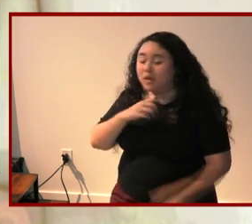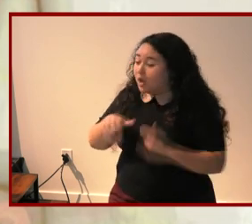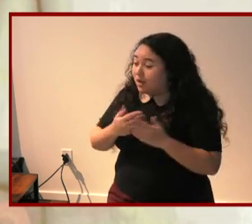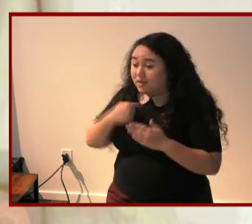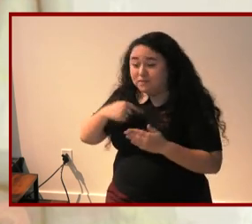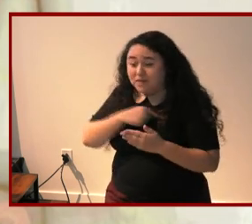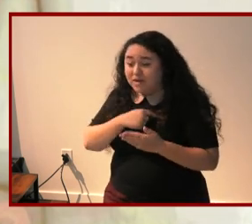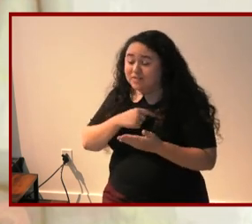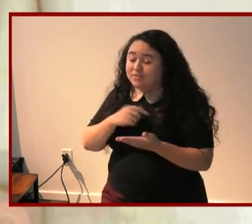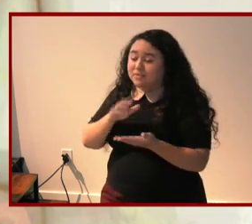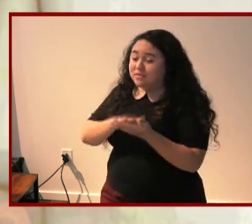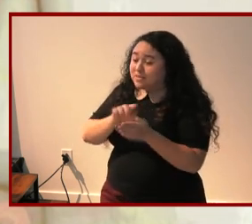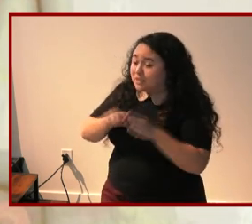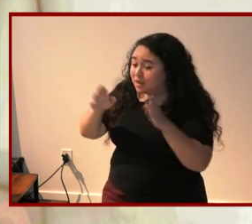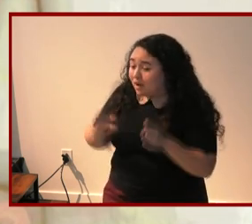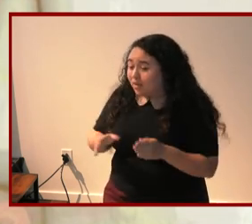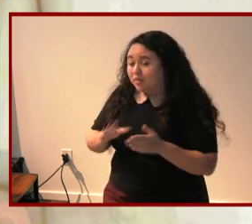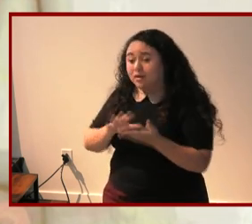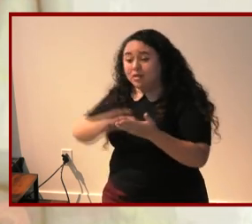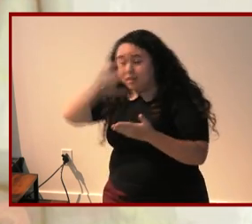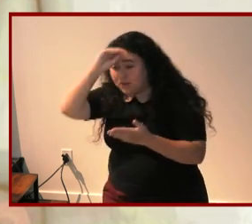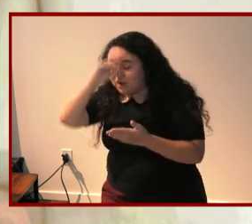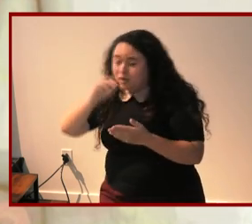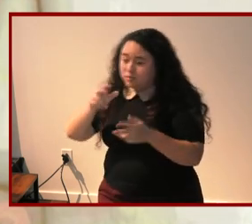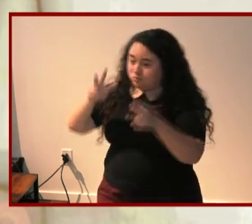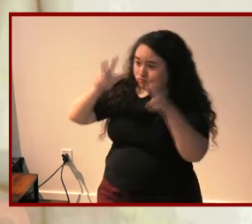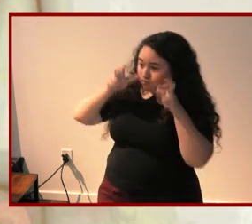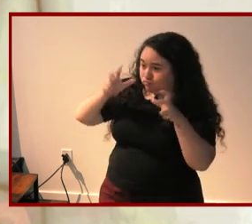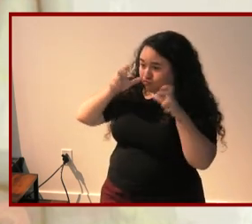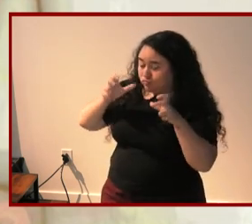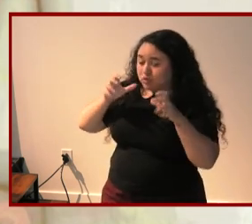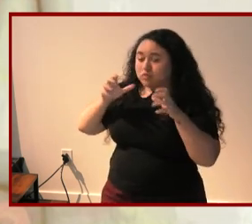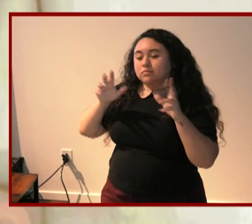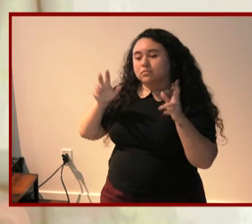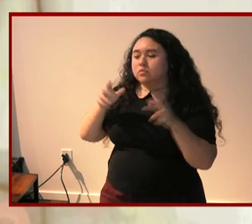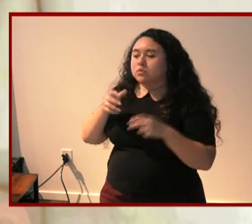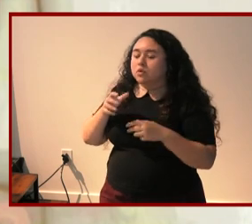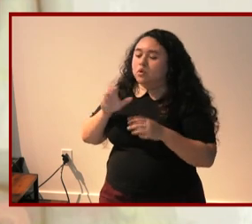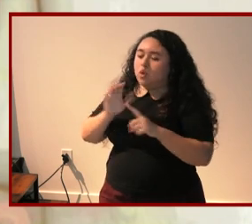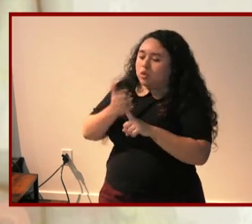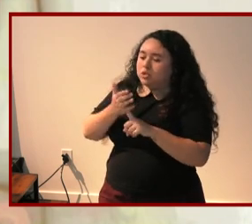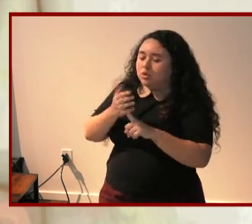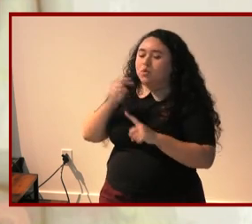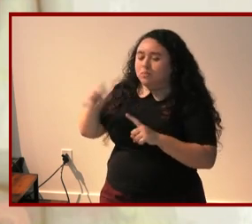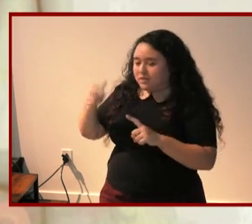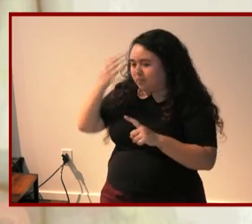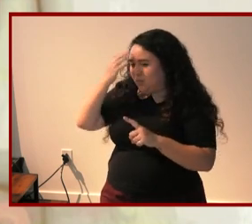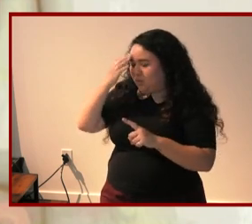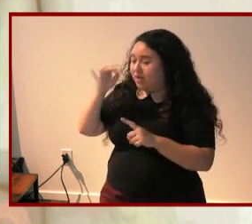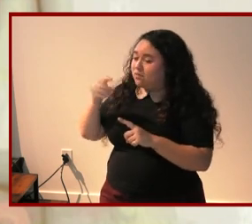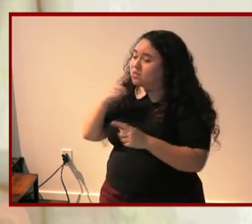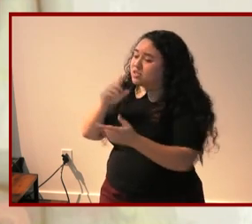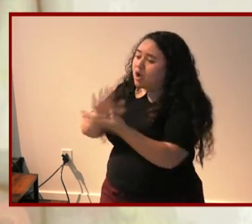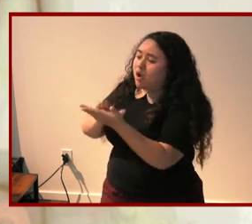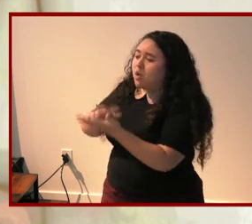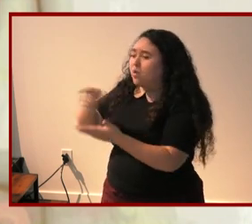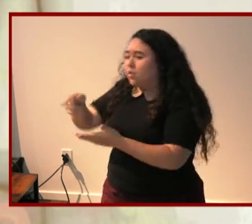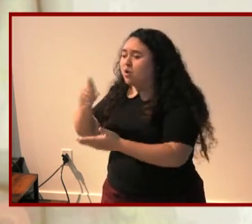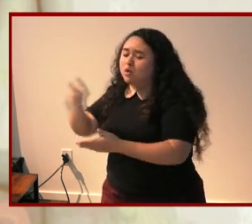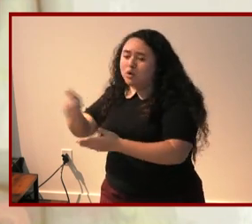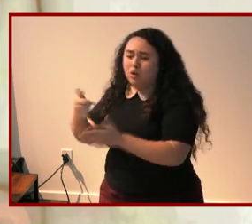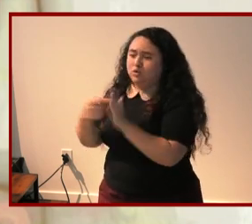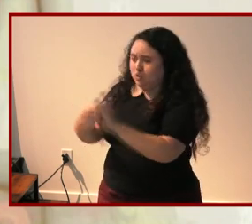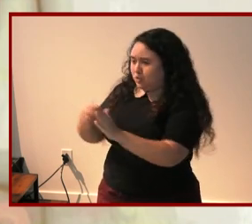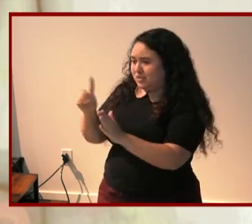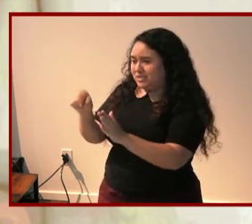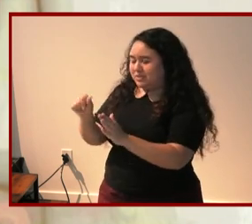us as scholars and learners and consumers of culture must be mindful of this both when we celebrate positive portrayals of disabilities